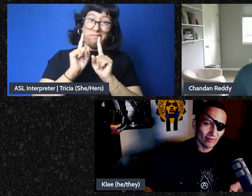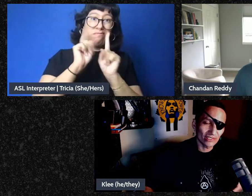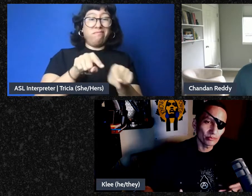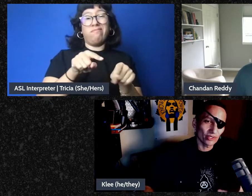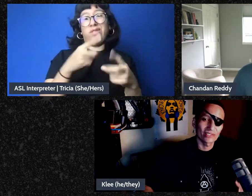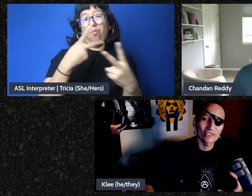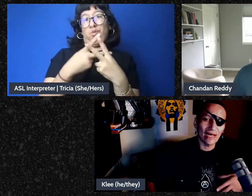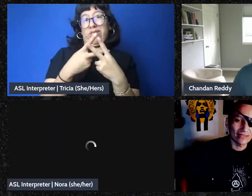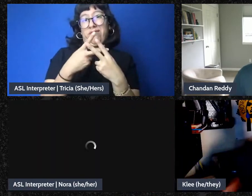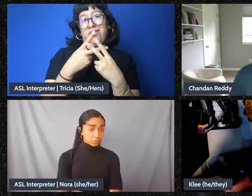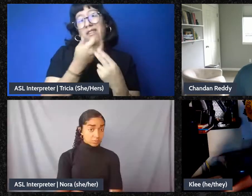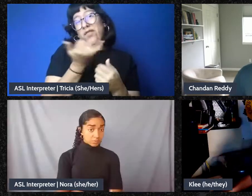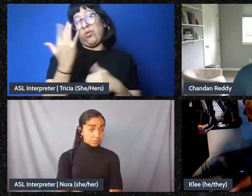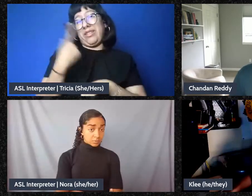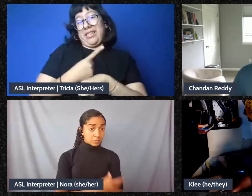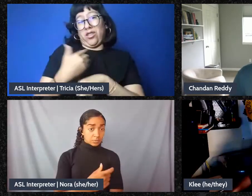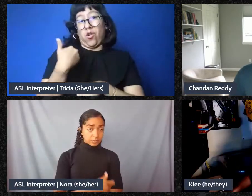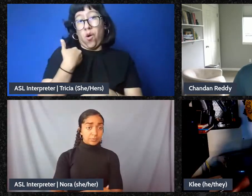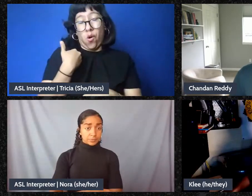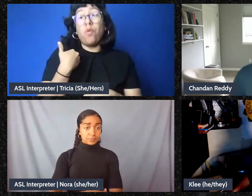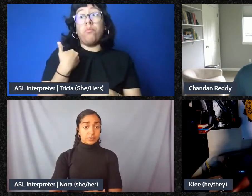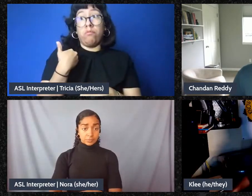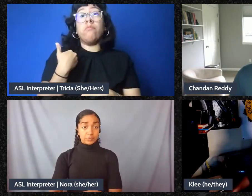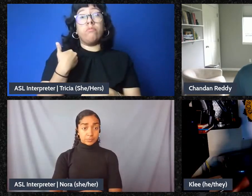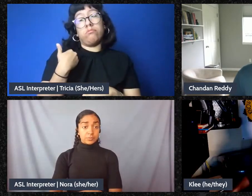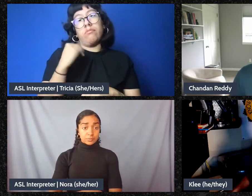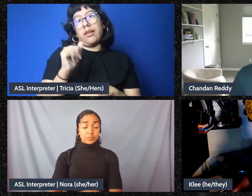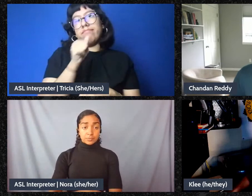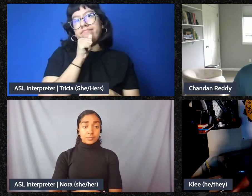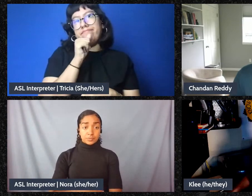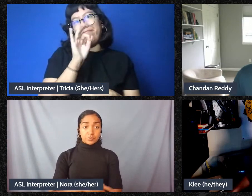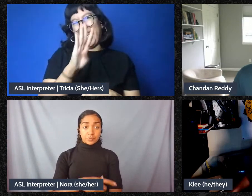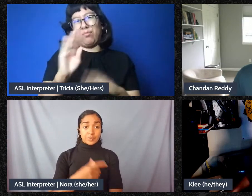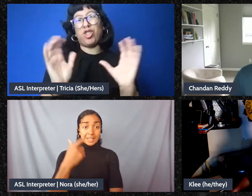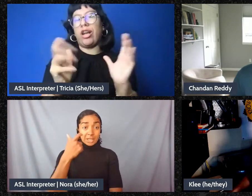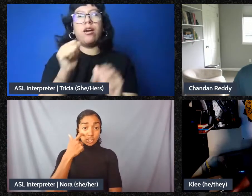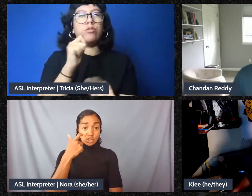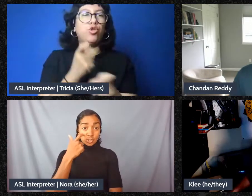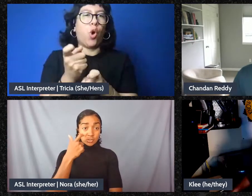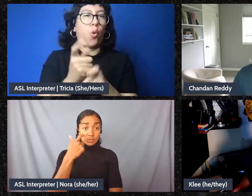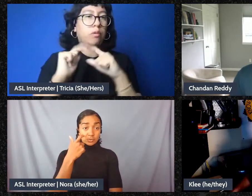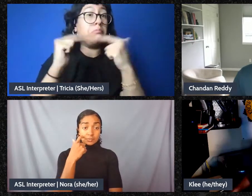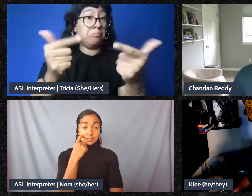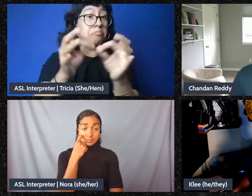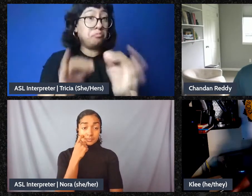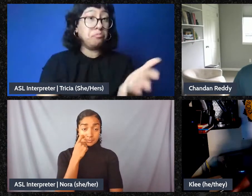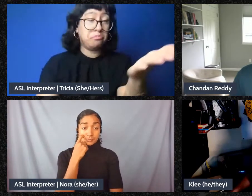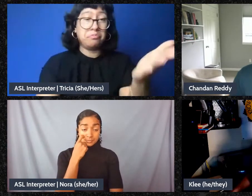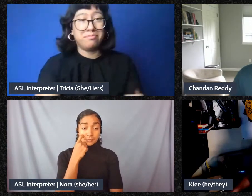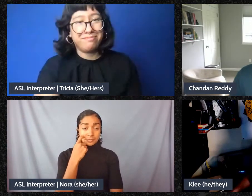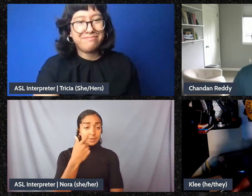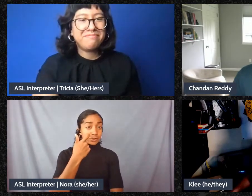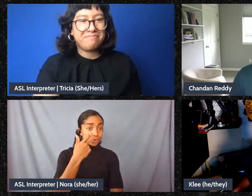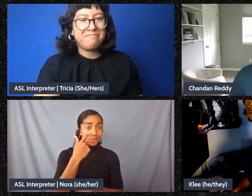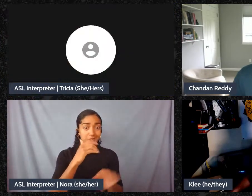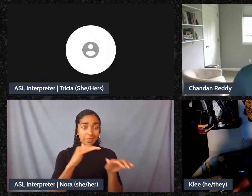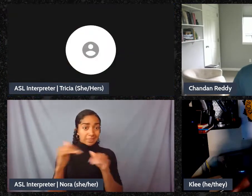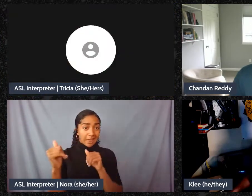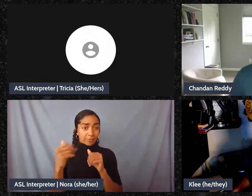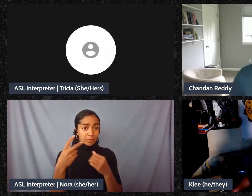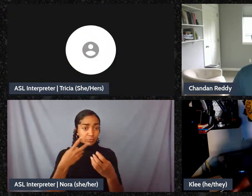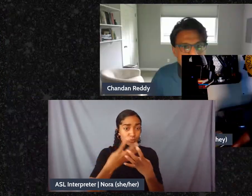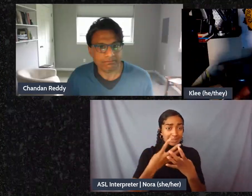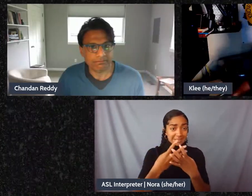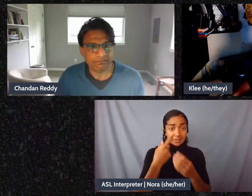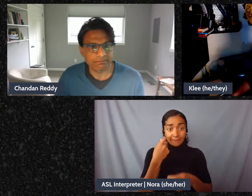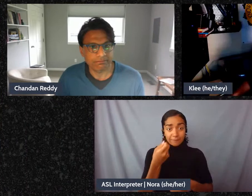private Facebook chat. That was a joke. You know, I think it's also important to address in